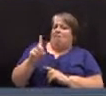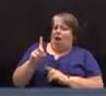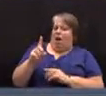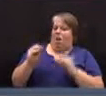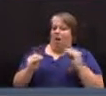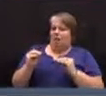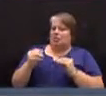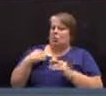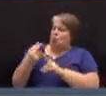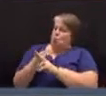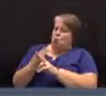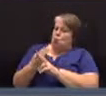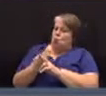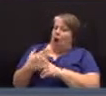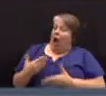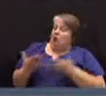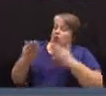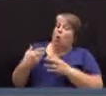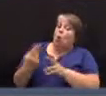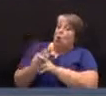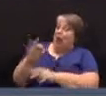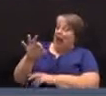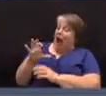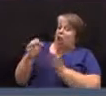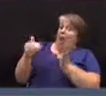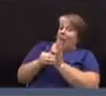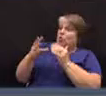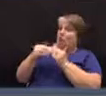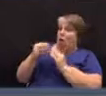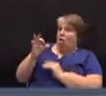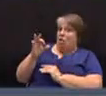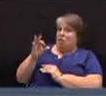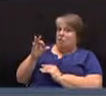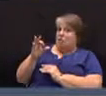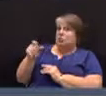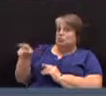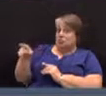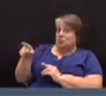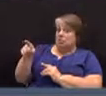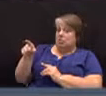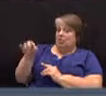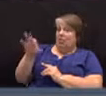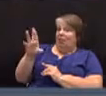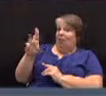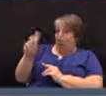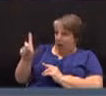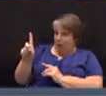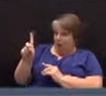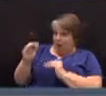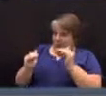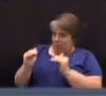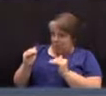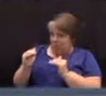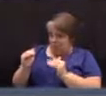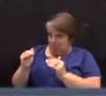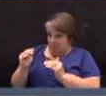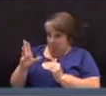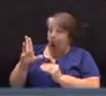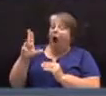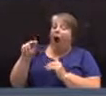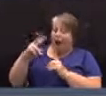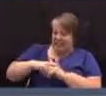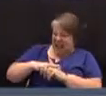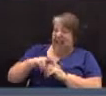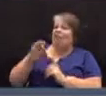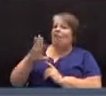use the $900,000 of that and bring the budget down significantly. I